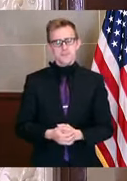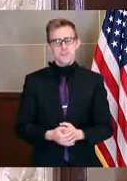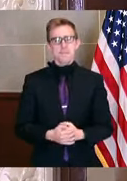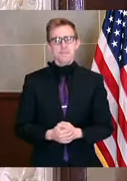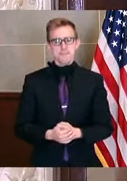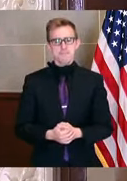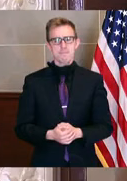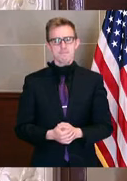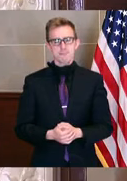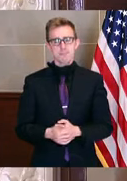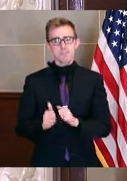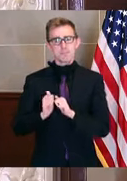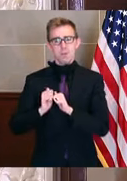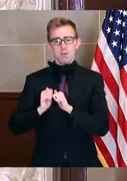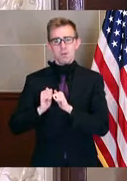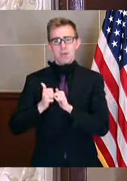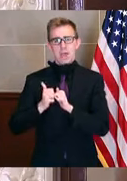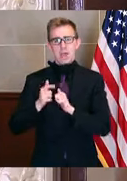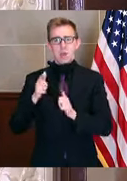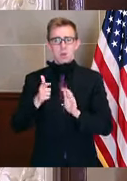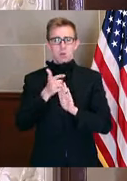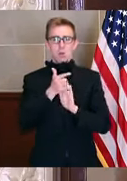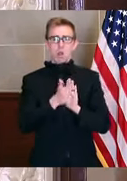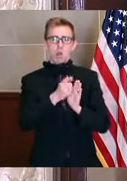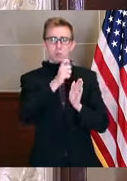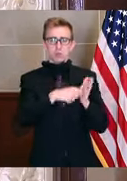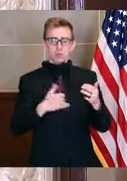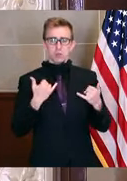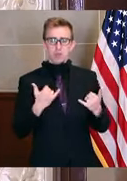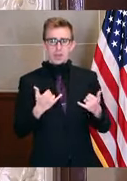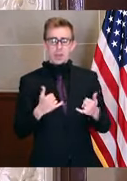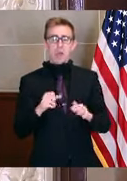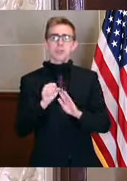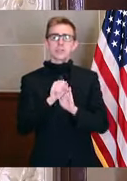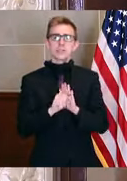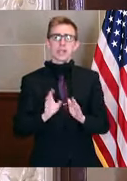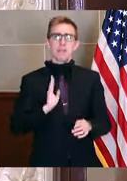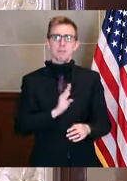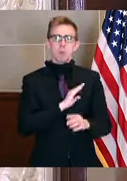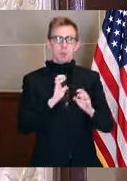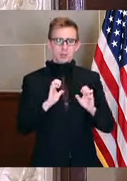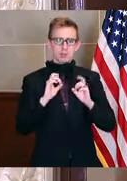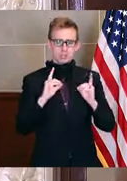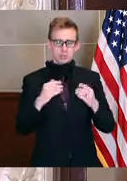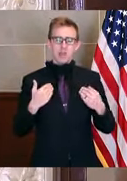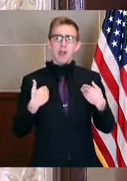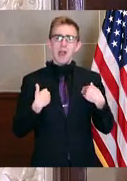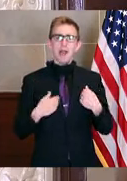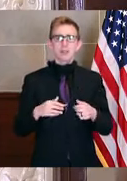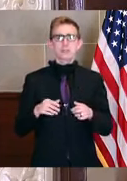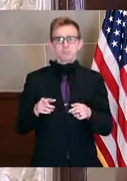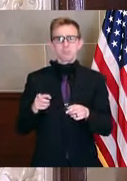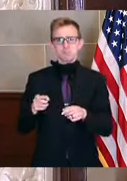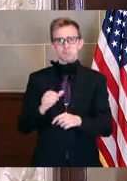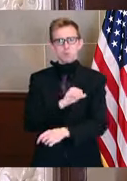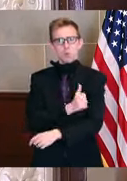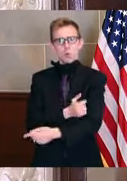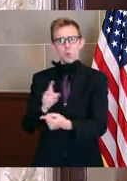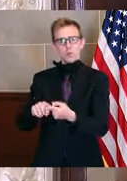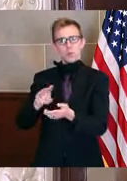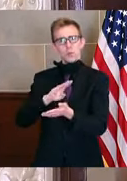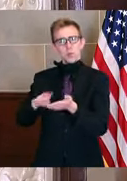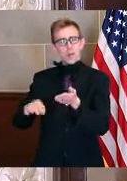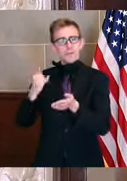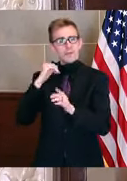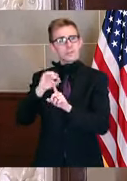now. And how it's written in legislation is that the State Board of Education does have the authority to waive that in extenuating circumstances.